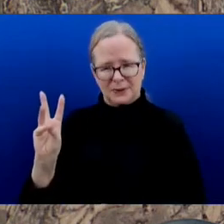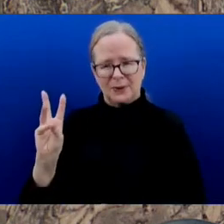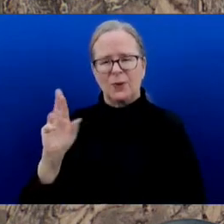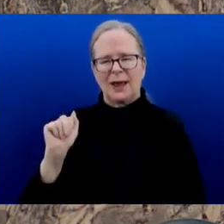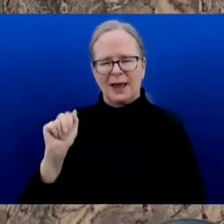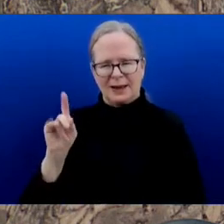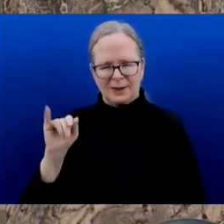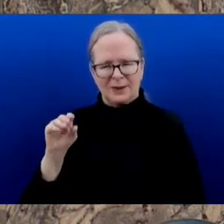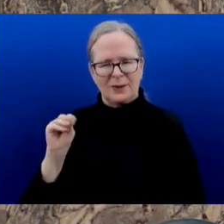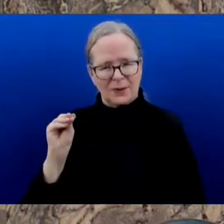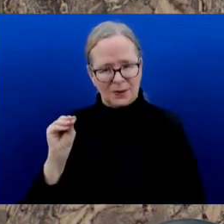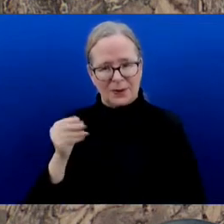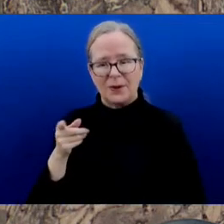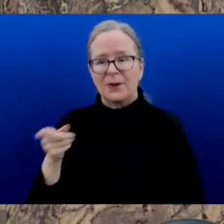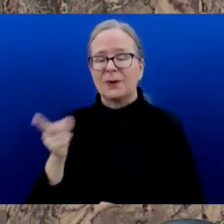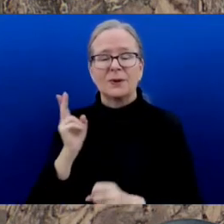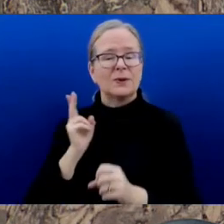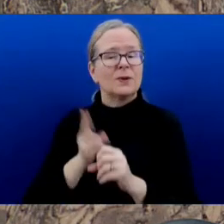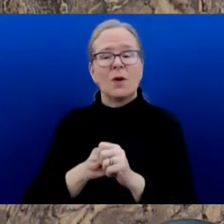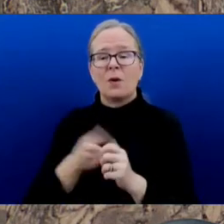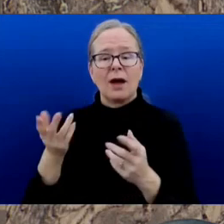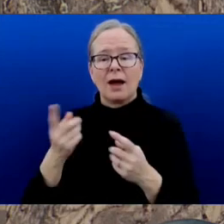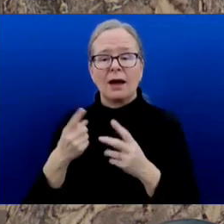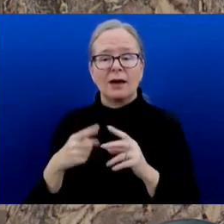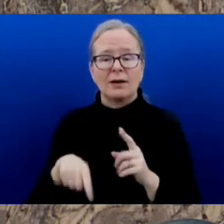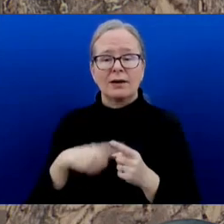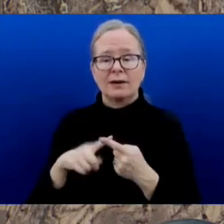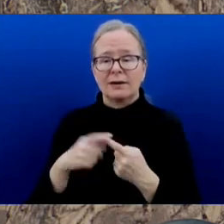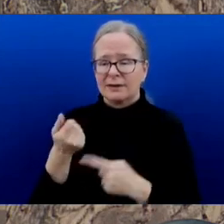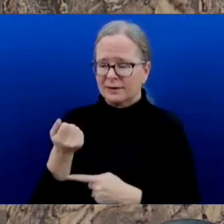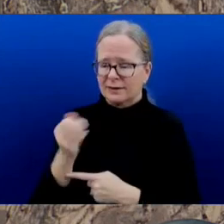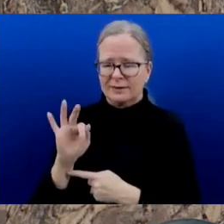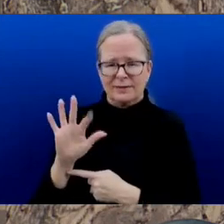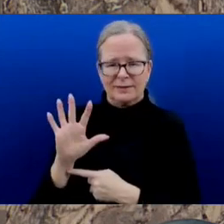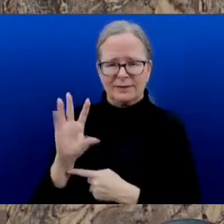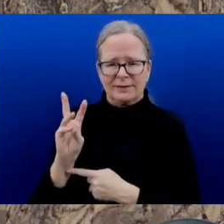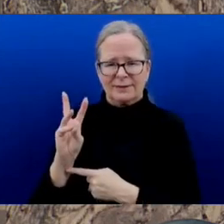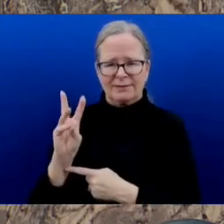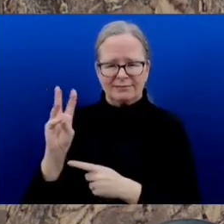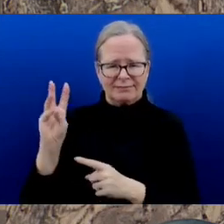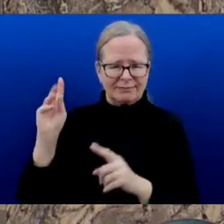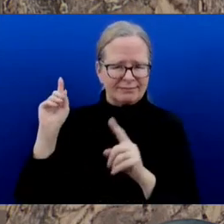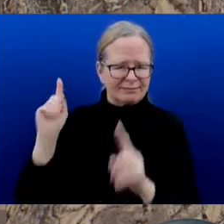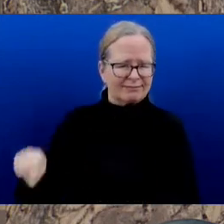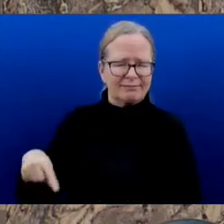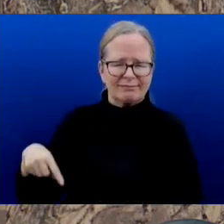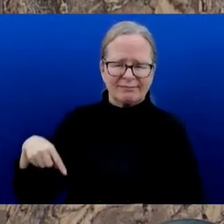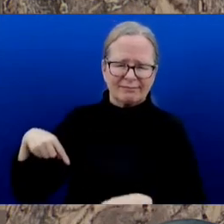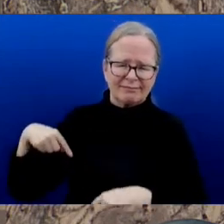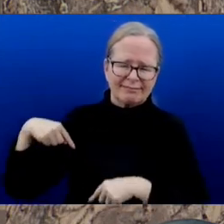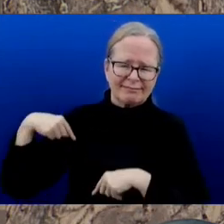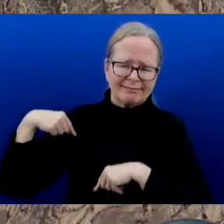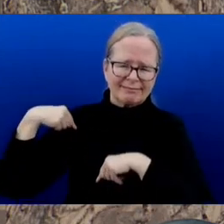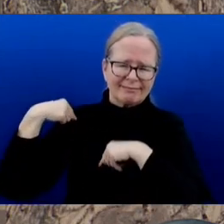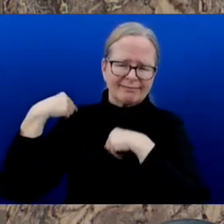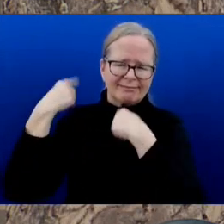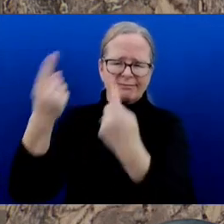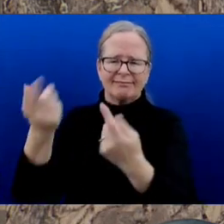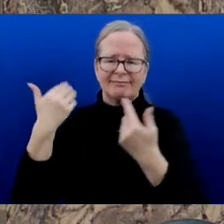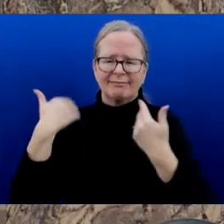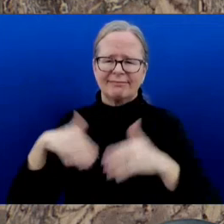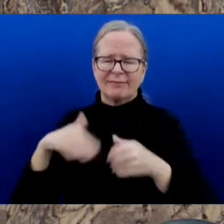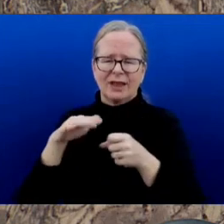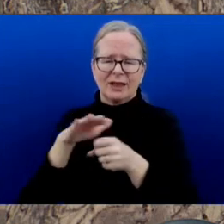1956, and he left an irreplaceable mark on Metro Vancouver's and British Columbia